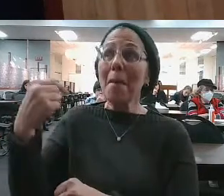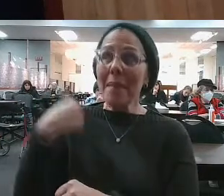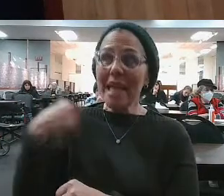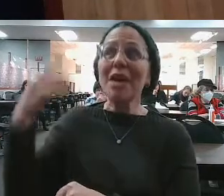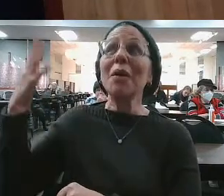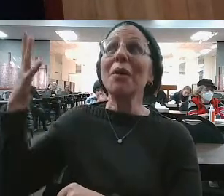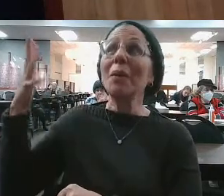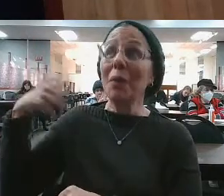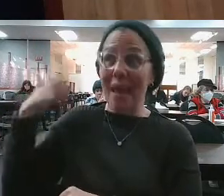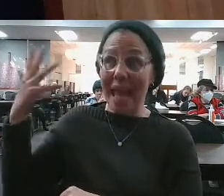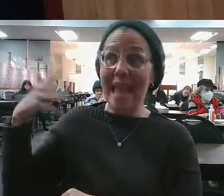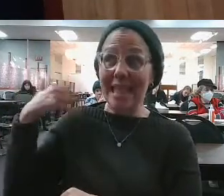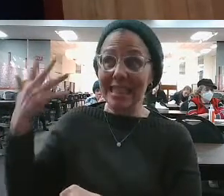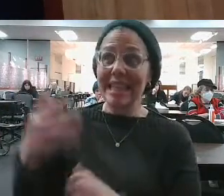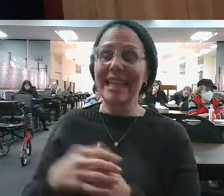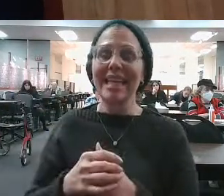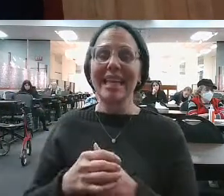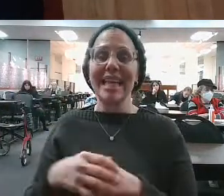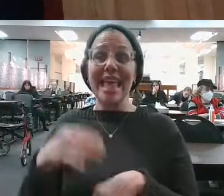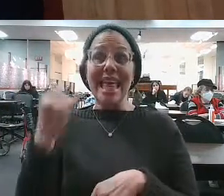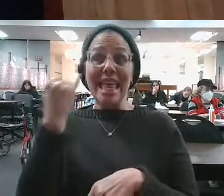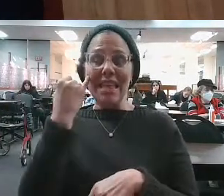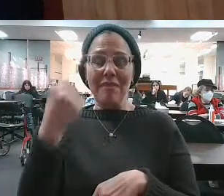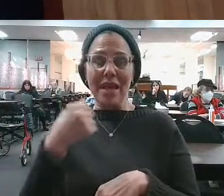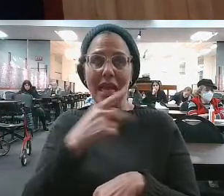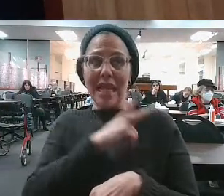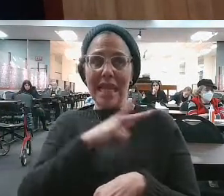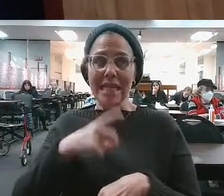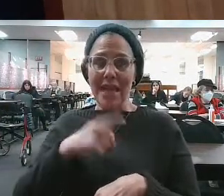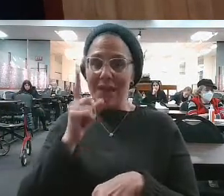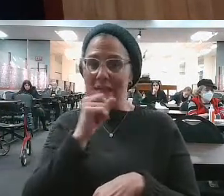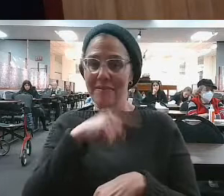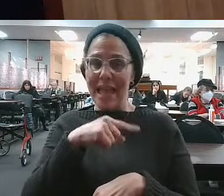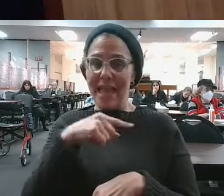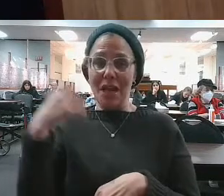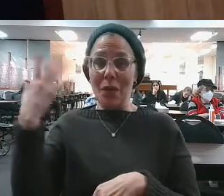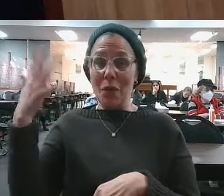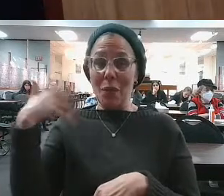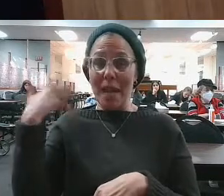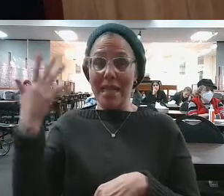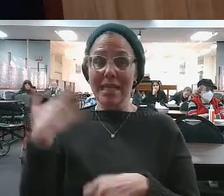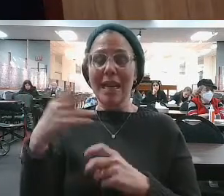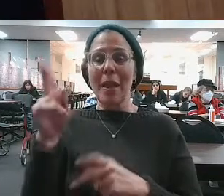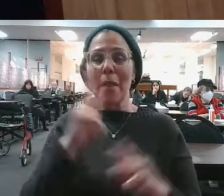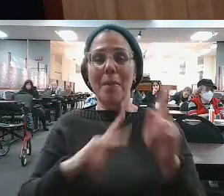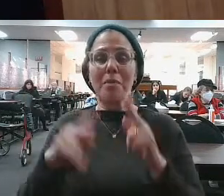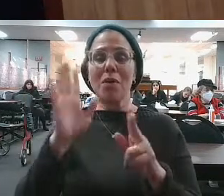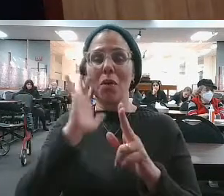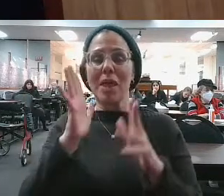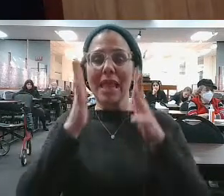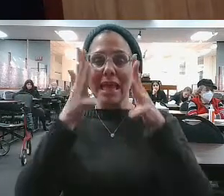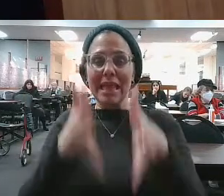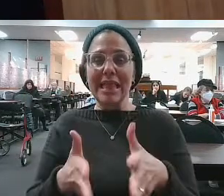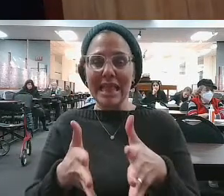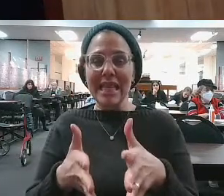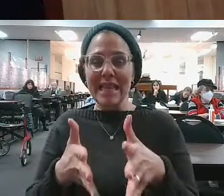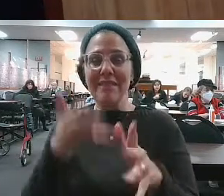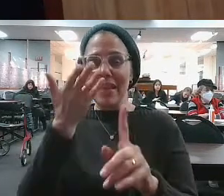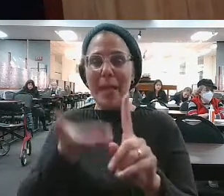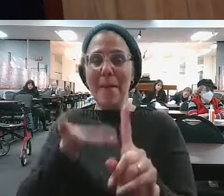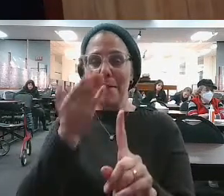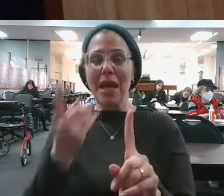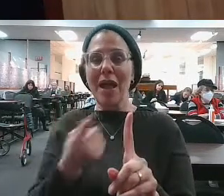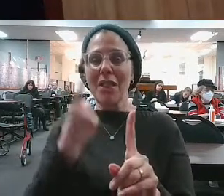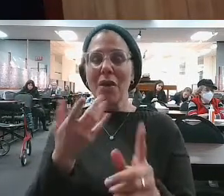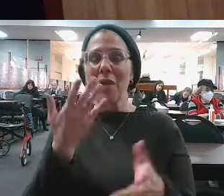See, David HaMelech's plan was that if he feigned insanity, people would kind of just leave him alone. They would